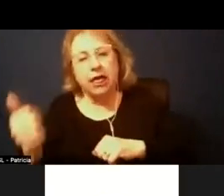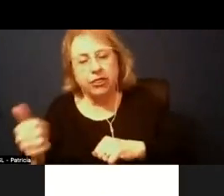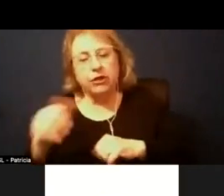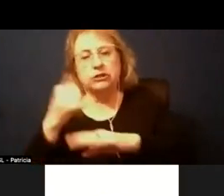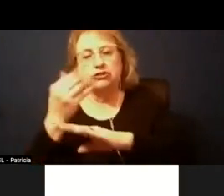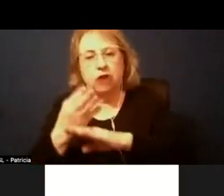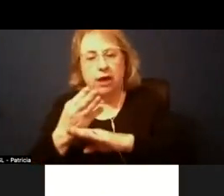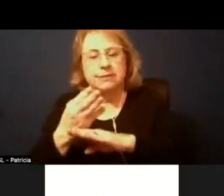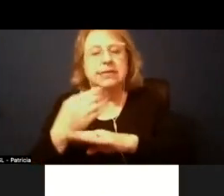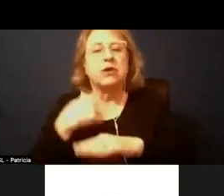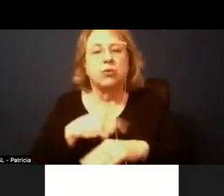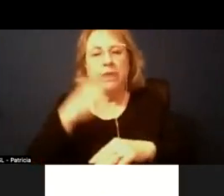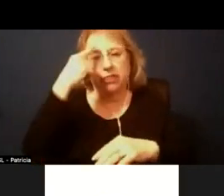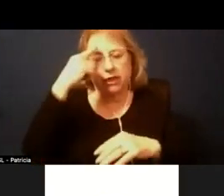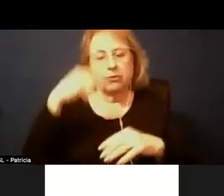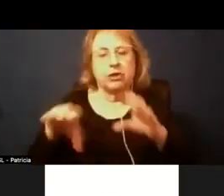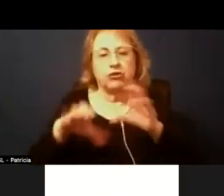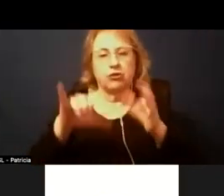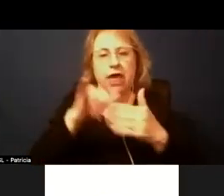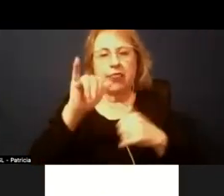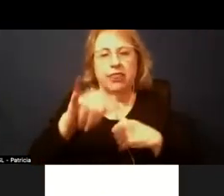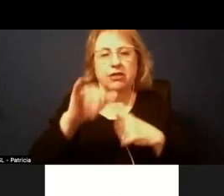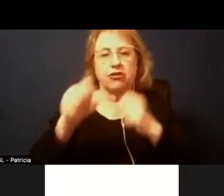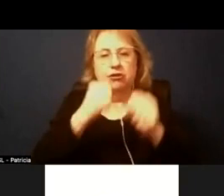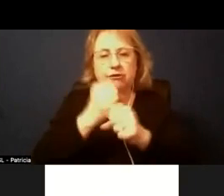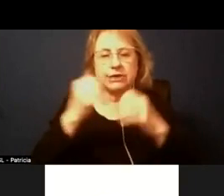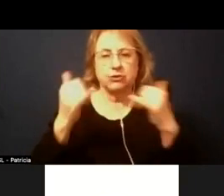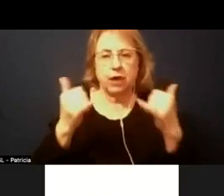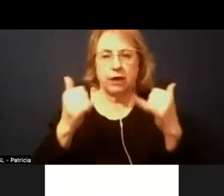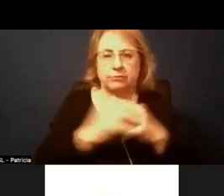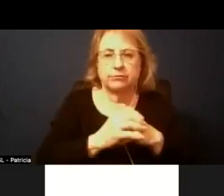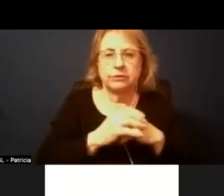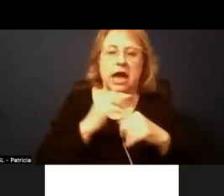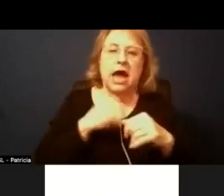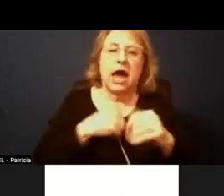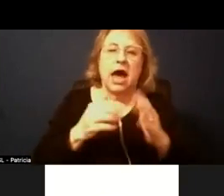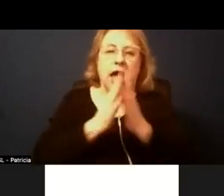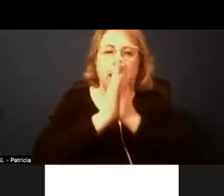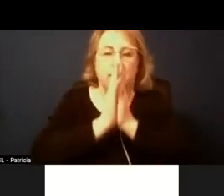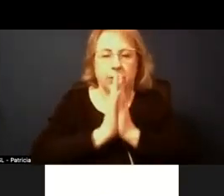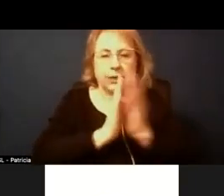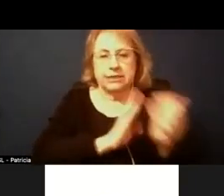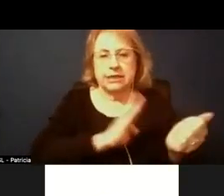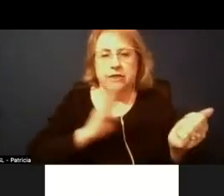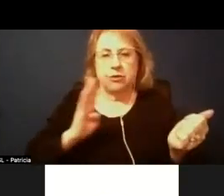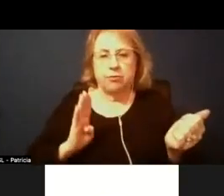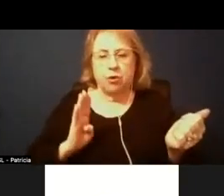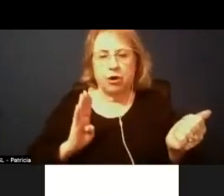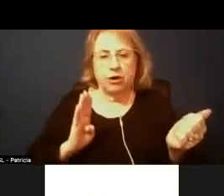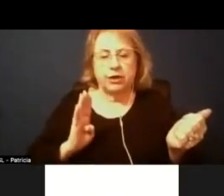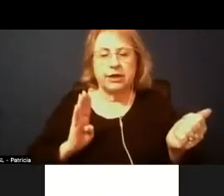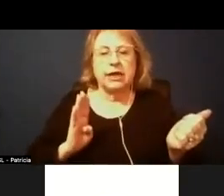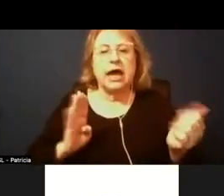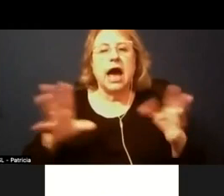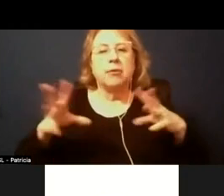that this year as well so um i respectfully request that the board of trustees approve the resolution